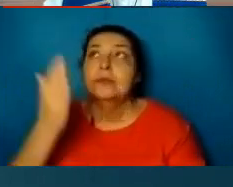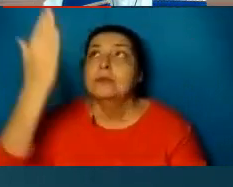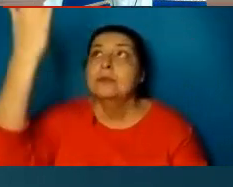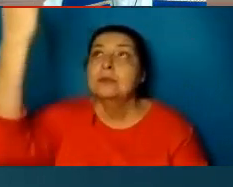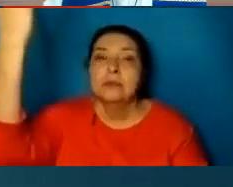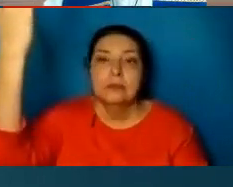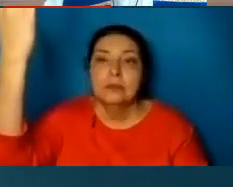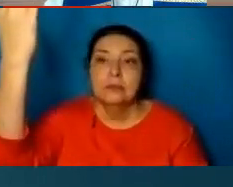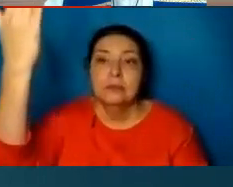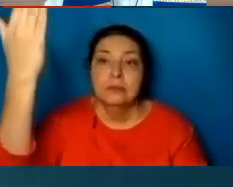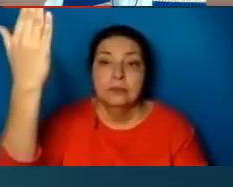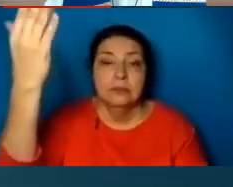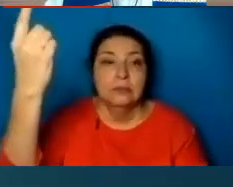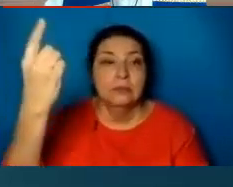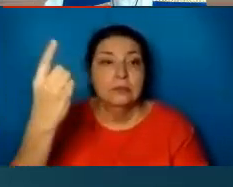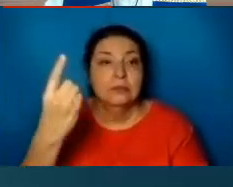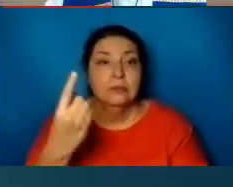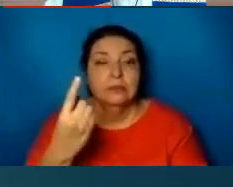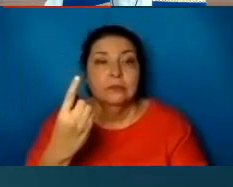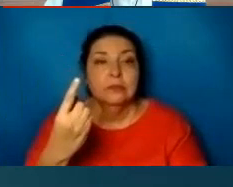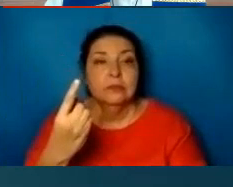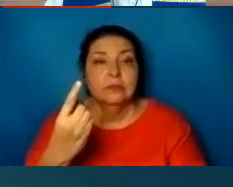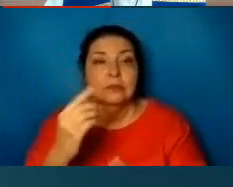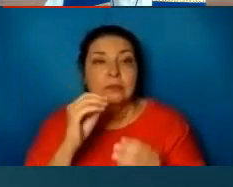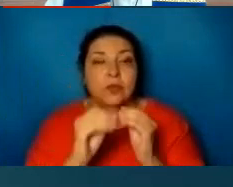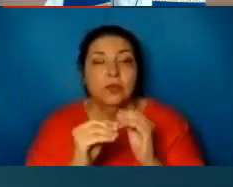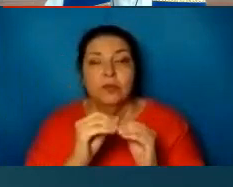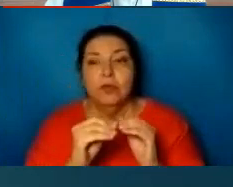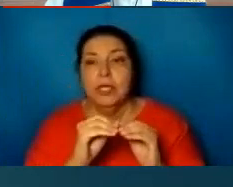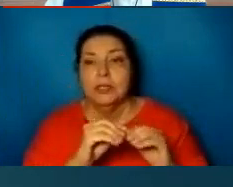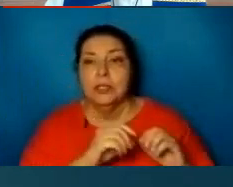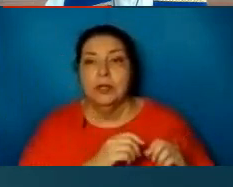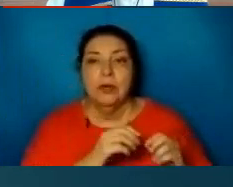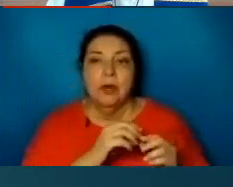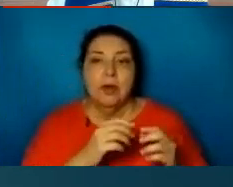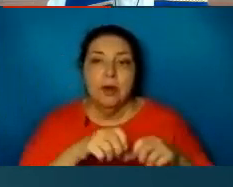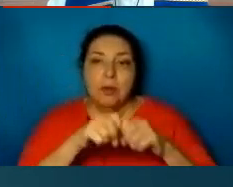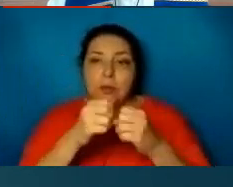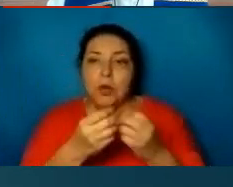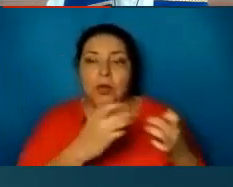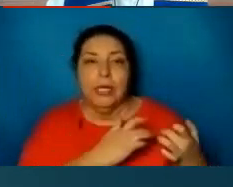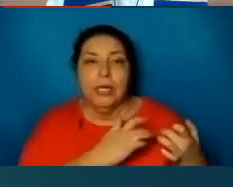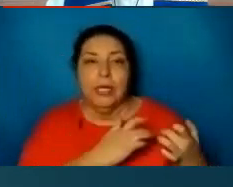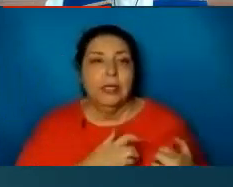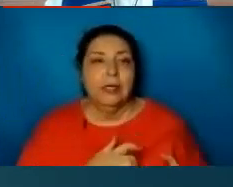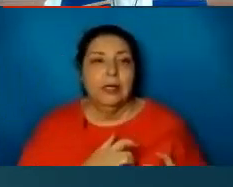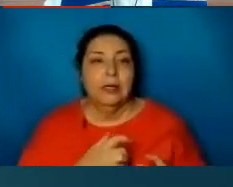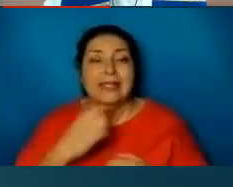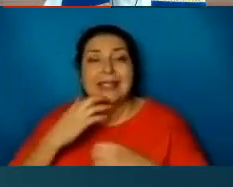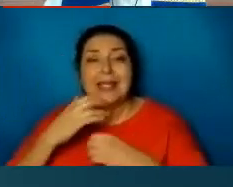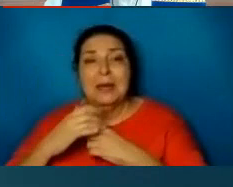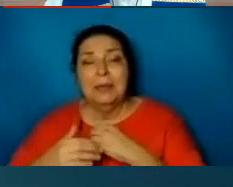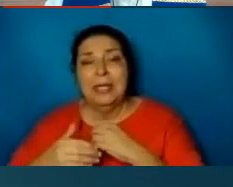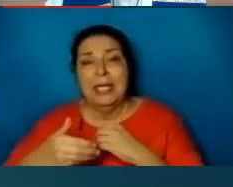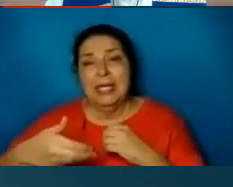He has so long been bright and bright, a leading soul